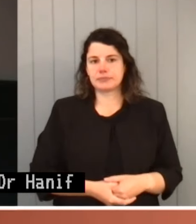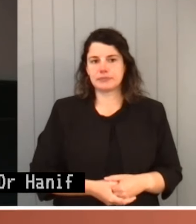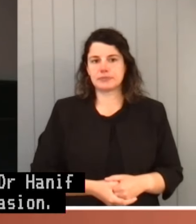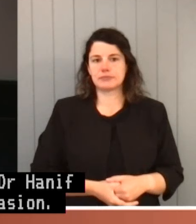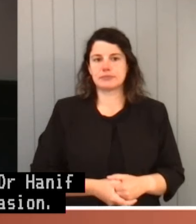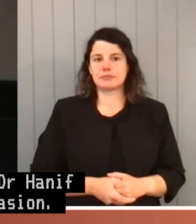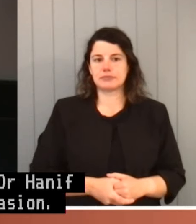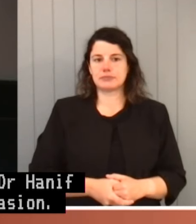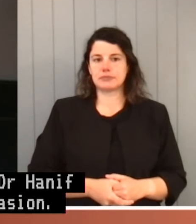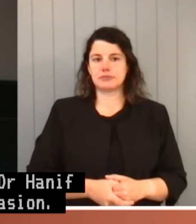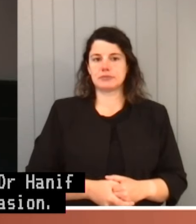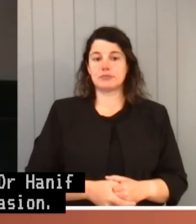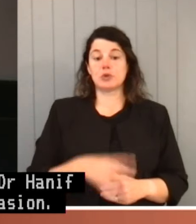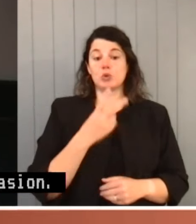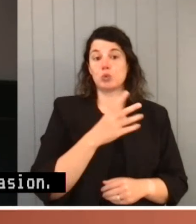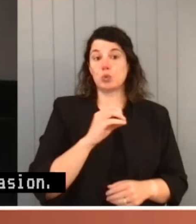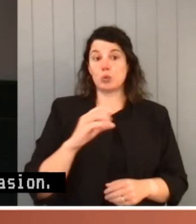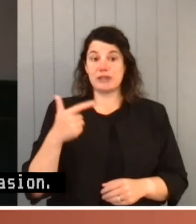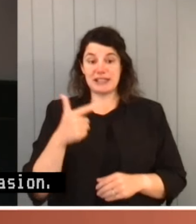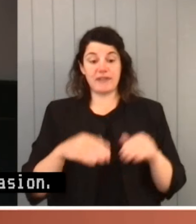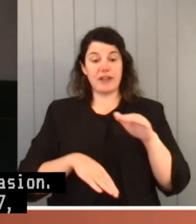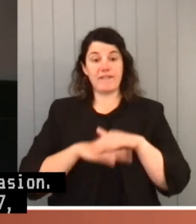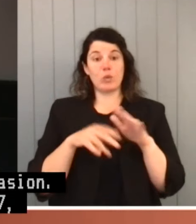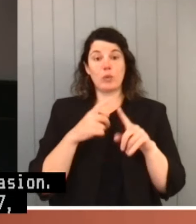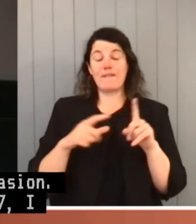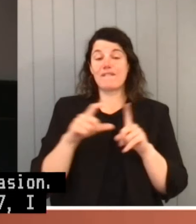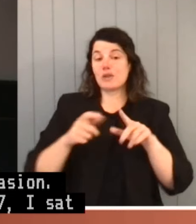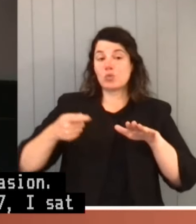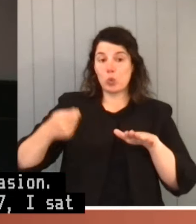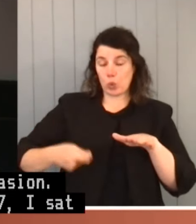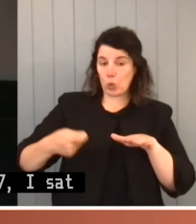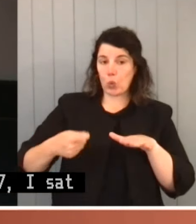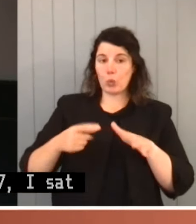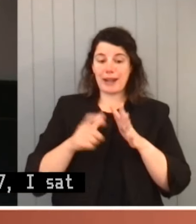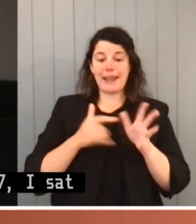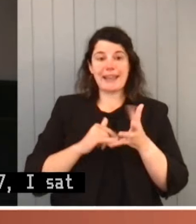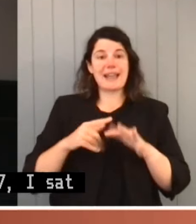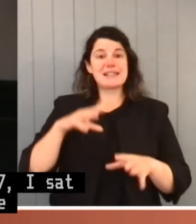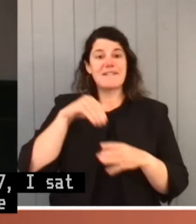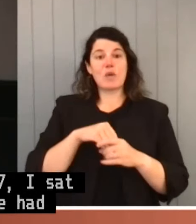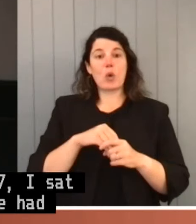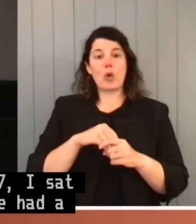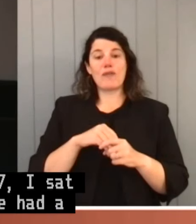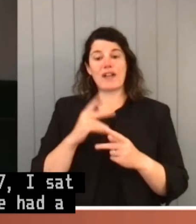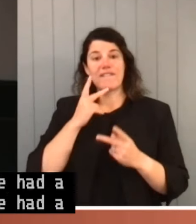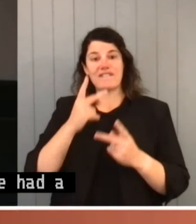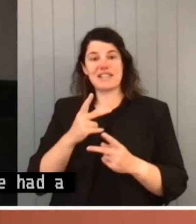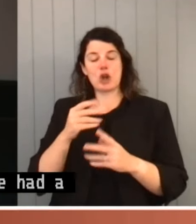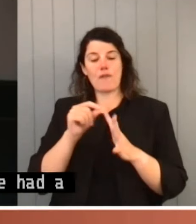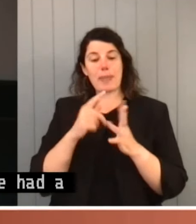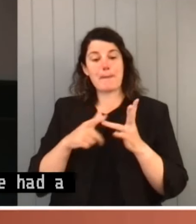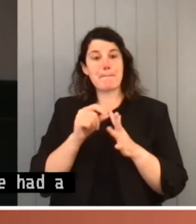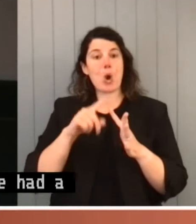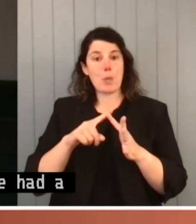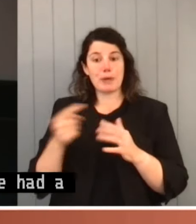2007, I sat on a full federal court. We had a case involving the visit of the Pope to New South Wales. It was World Youth Day,